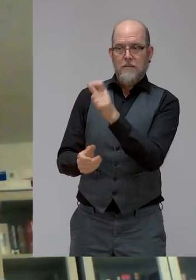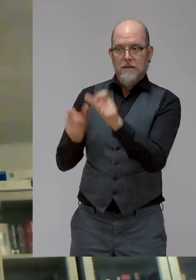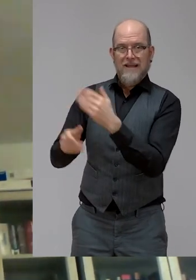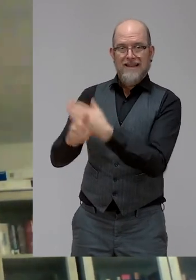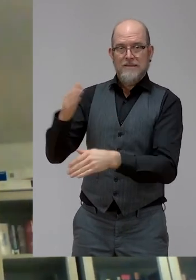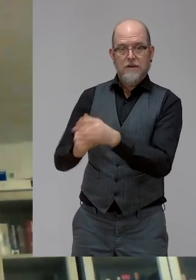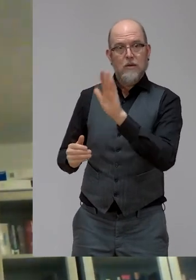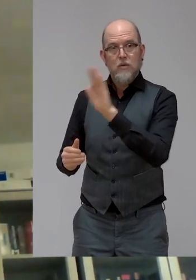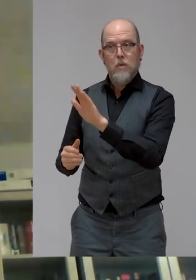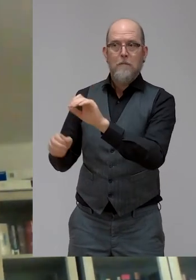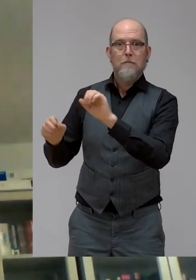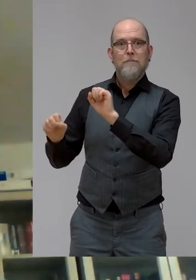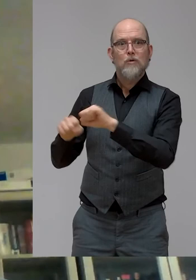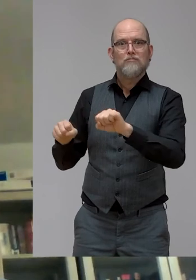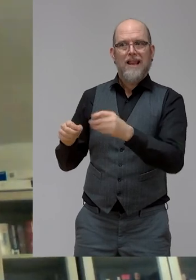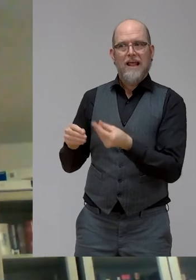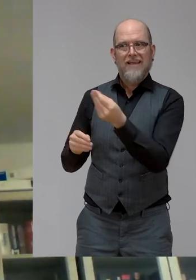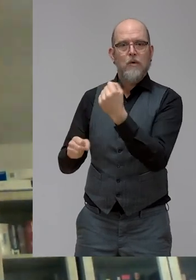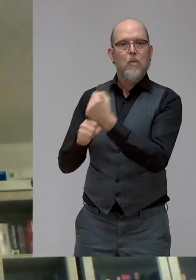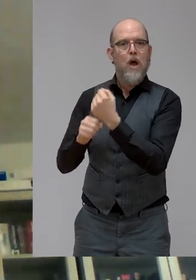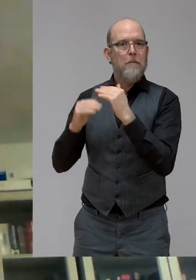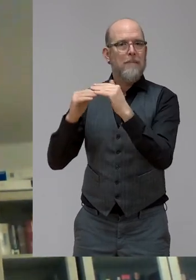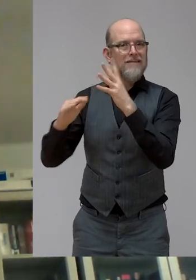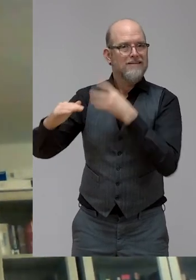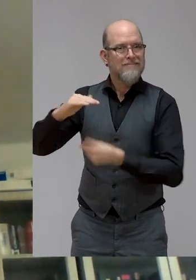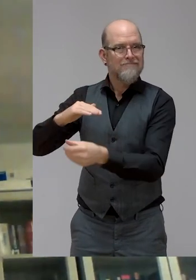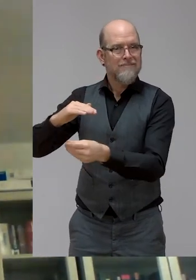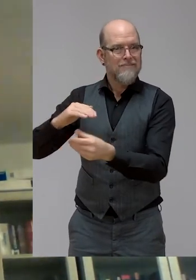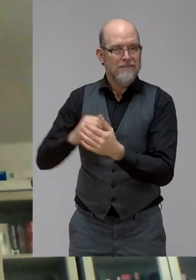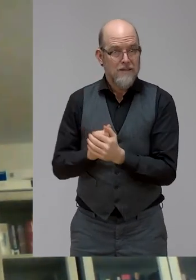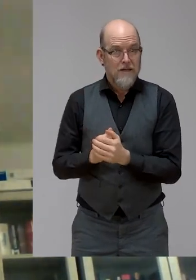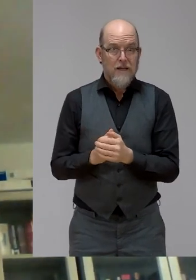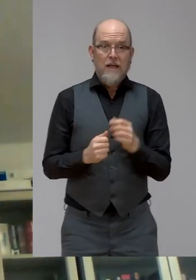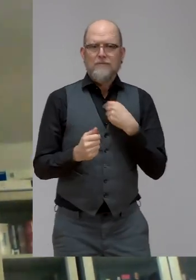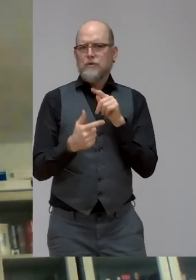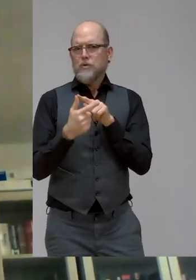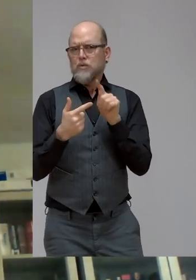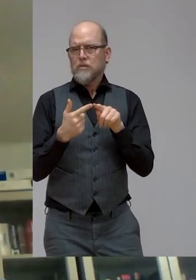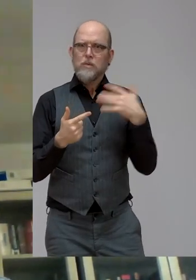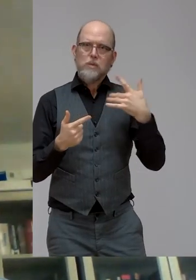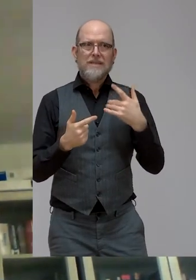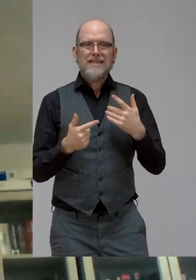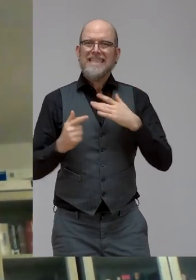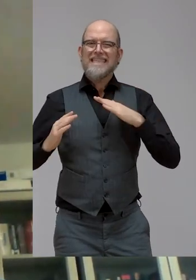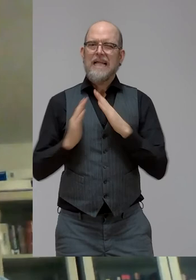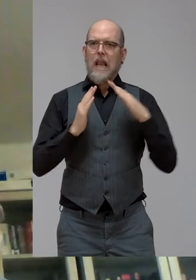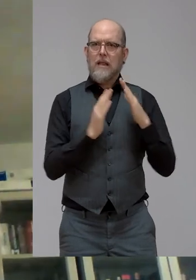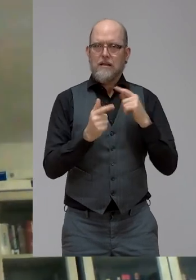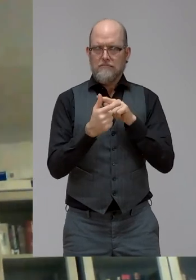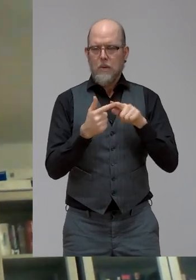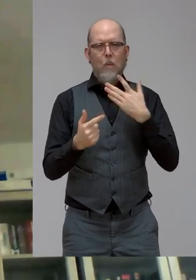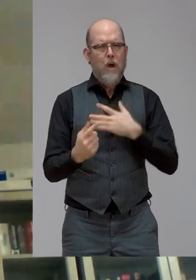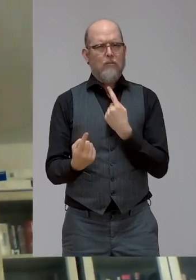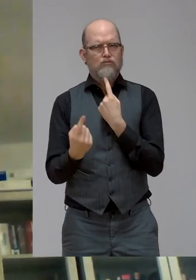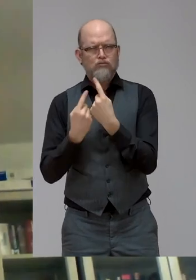But I would highlight two big challenges which, to some extent, we try to address with this publication. One is we need to remember always